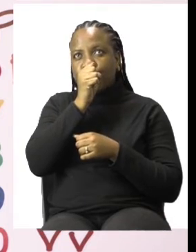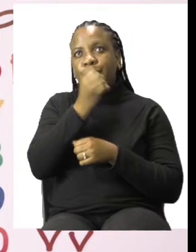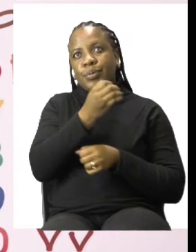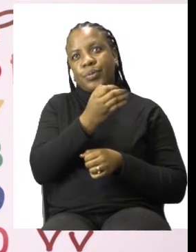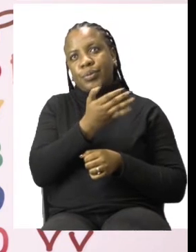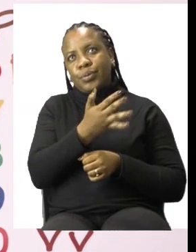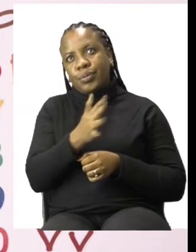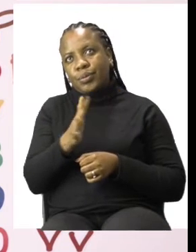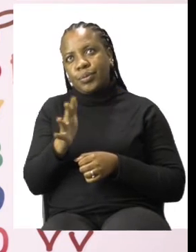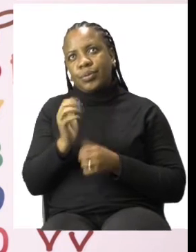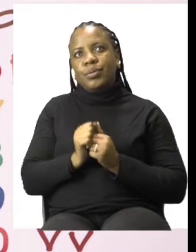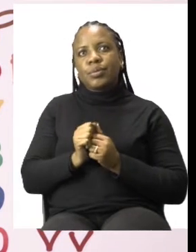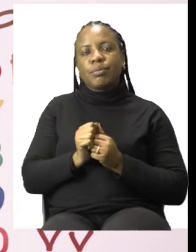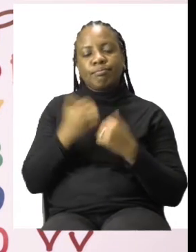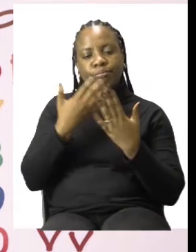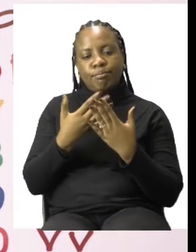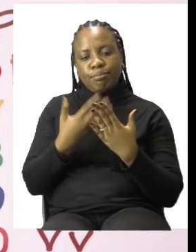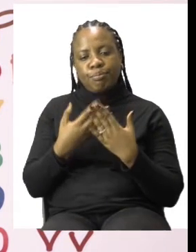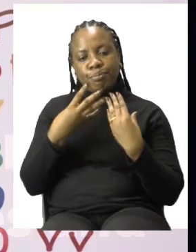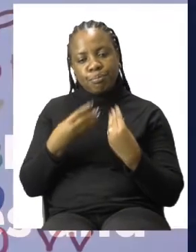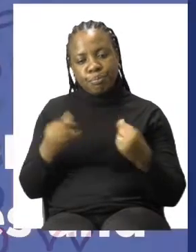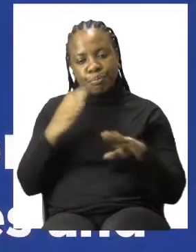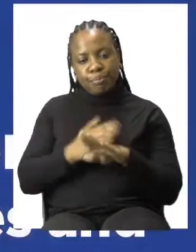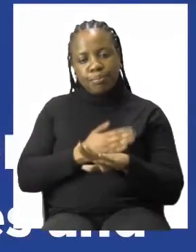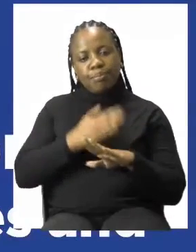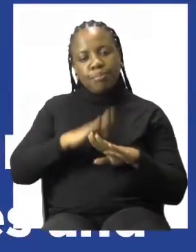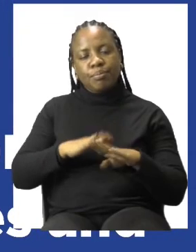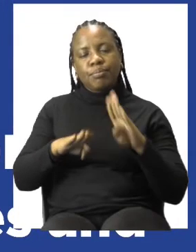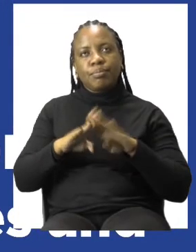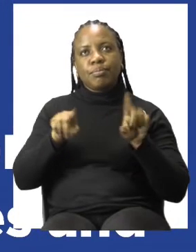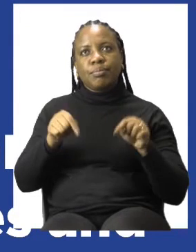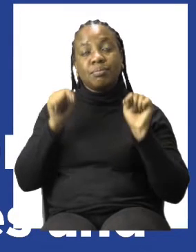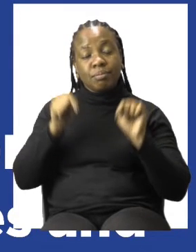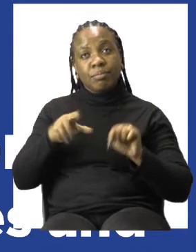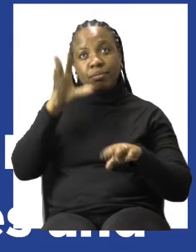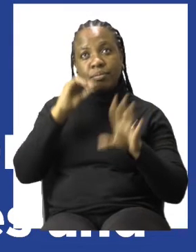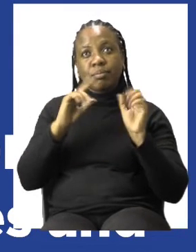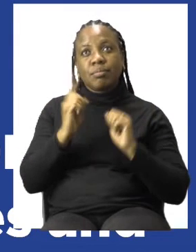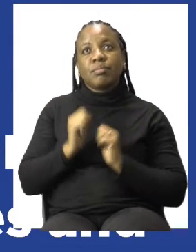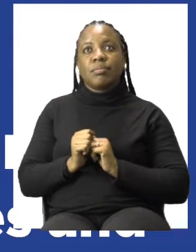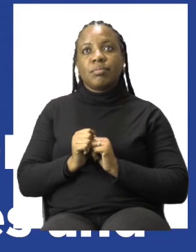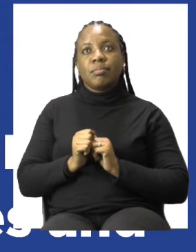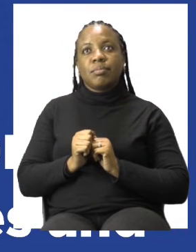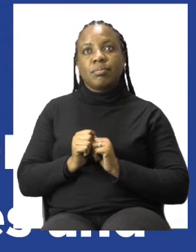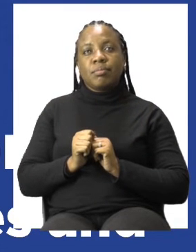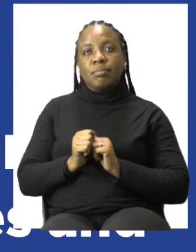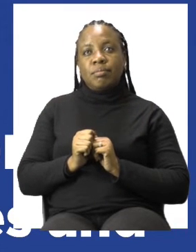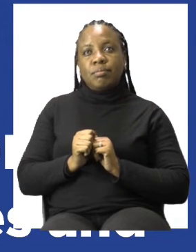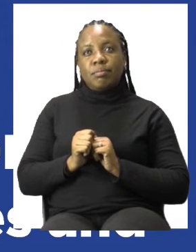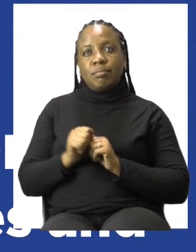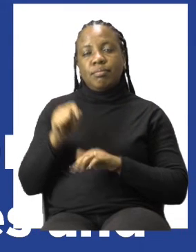Make sure your hands are dry before you touch anything else. For today's lesson, we will be doing syllables